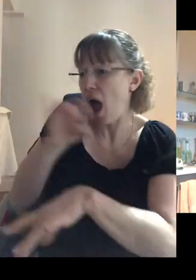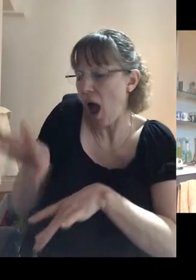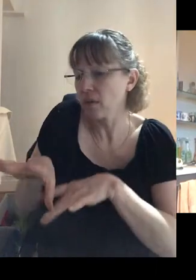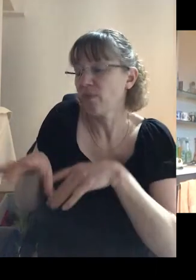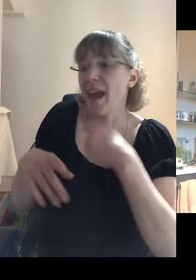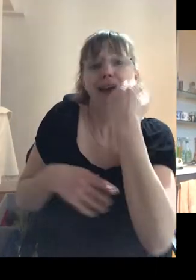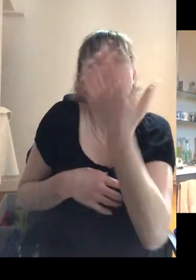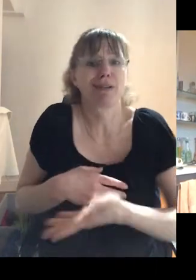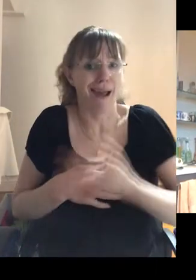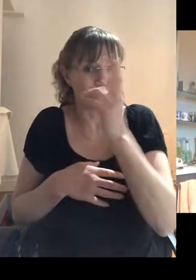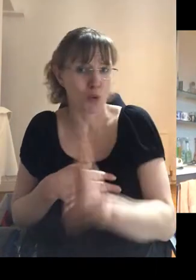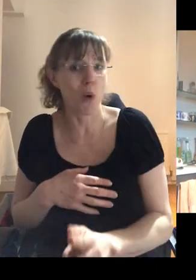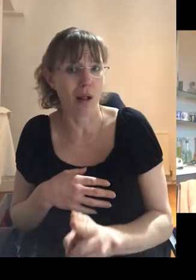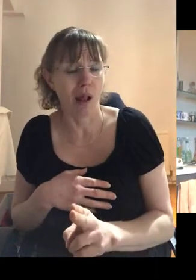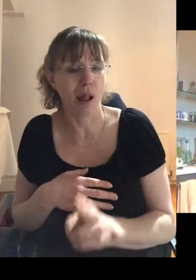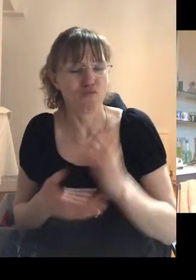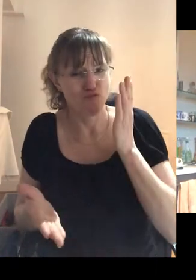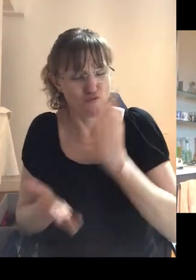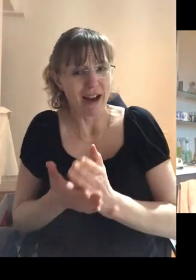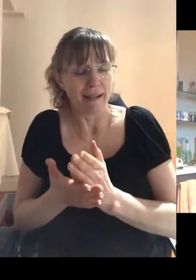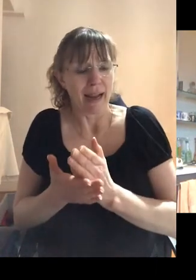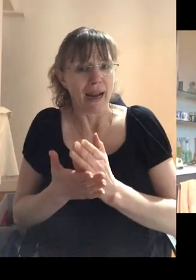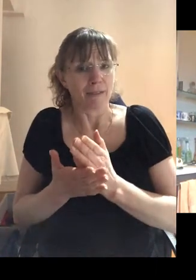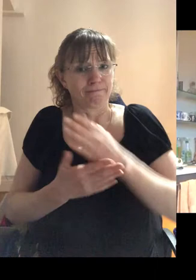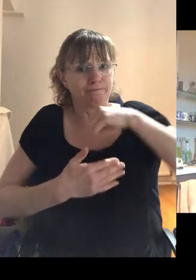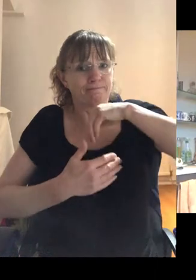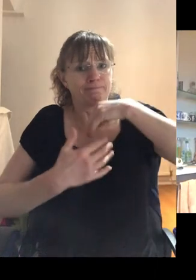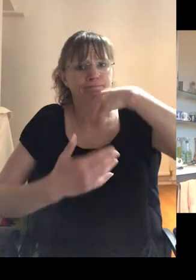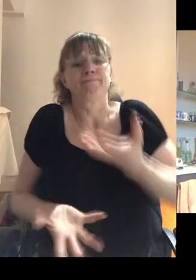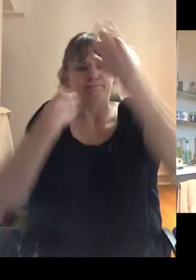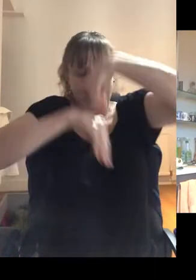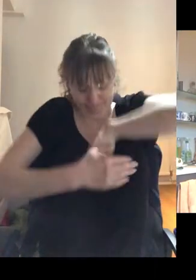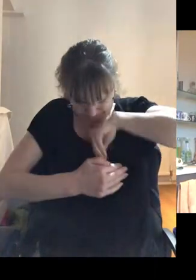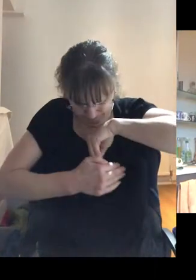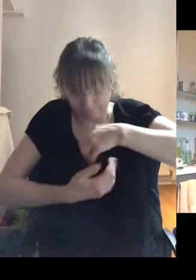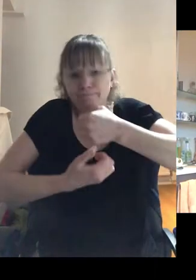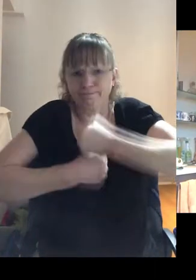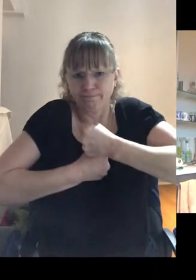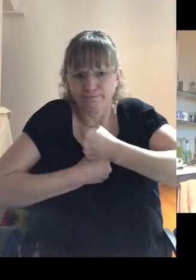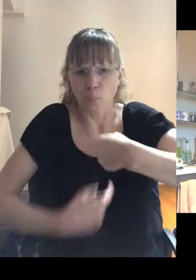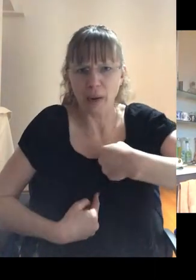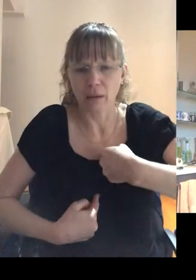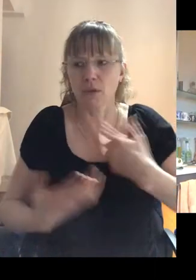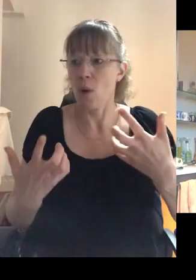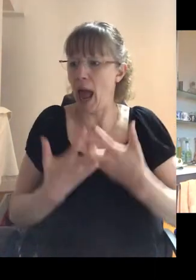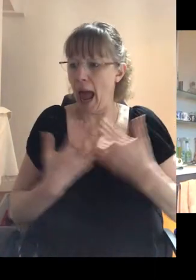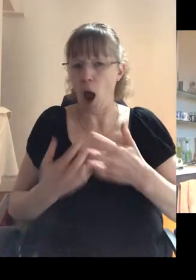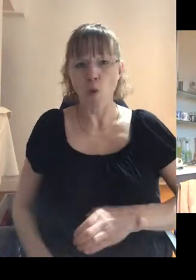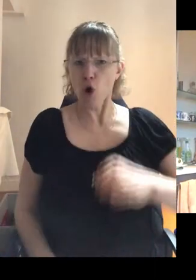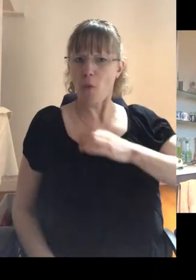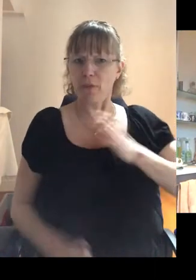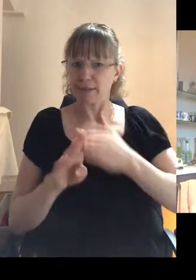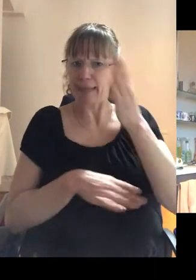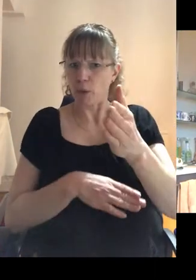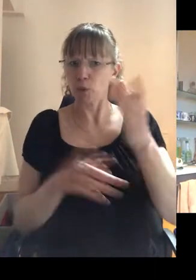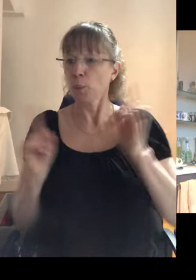got every day at school had really, you know, sort of sunk into me and taken hold somewhere. And so my only way of having confidence when